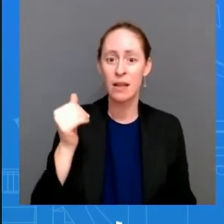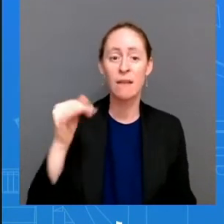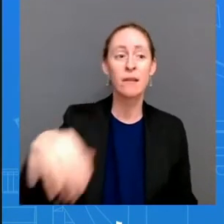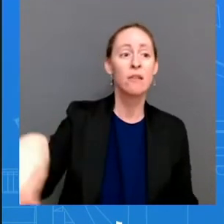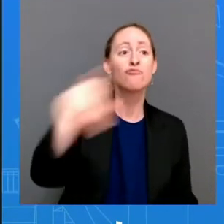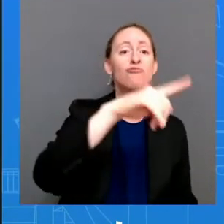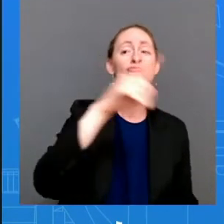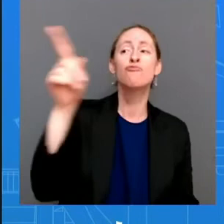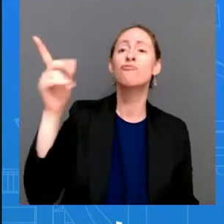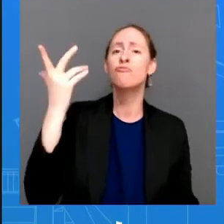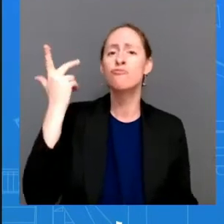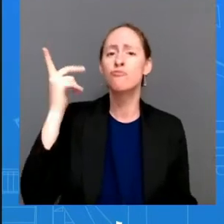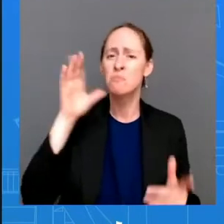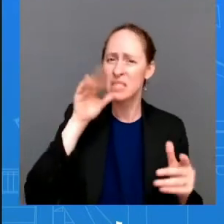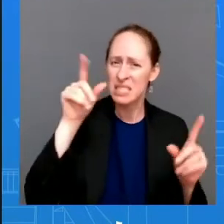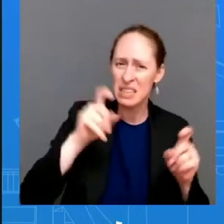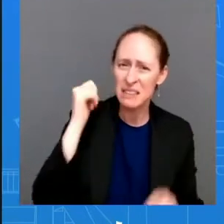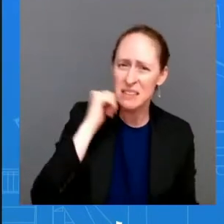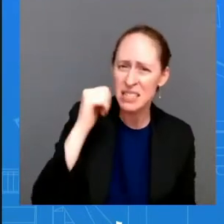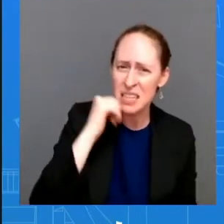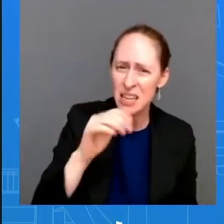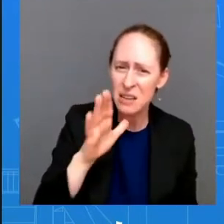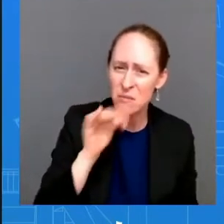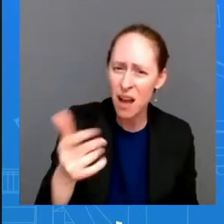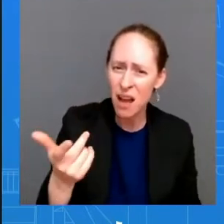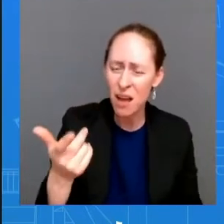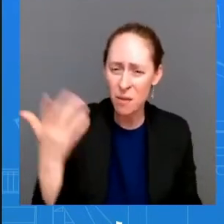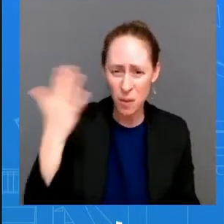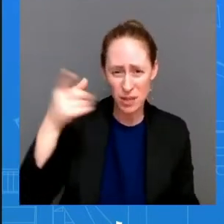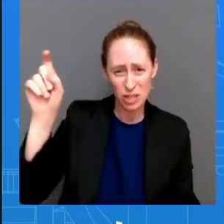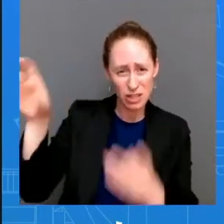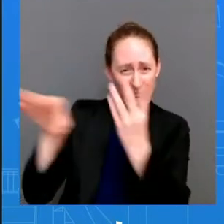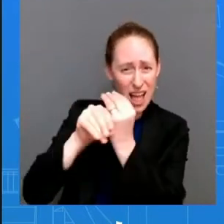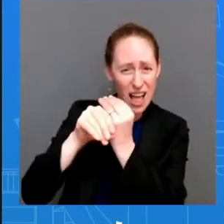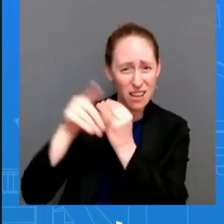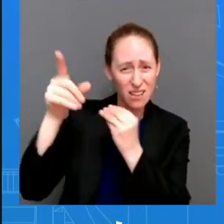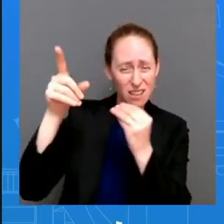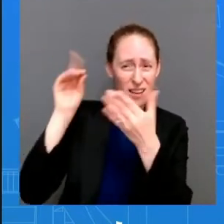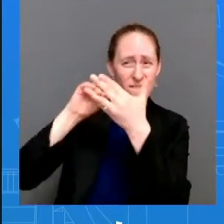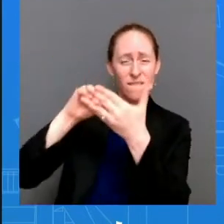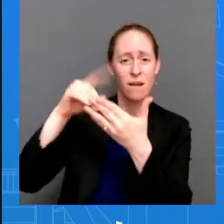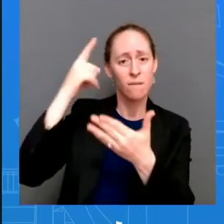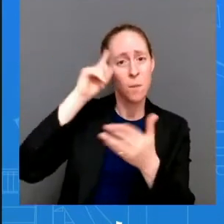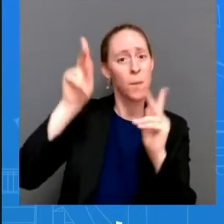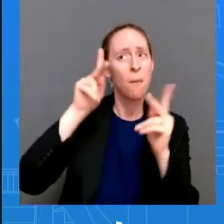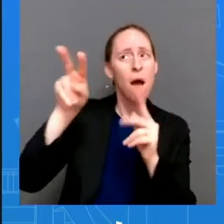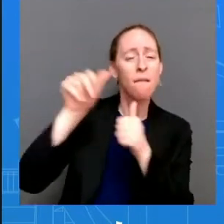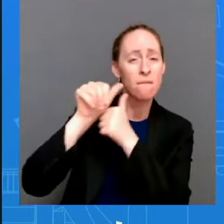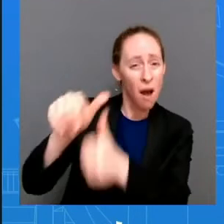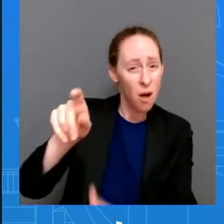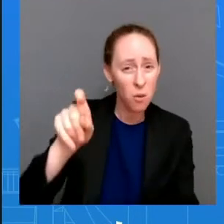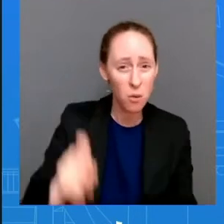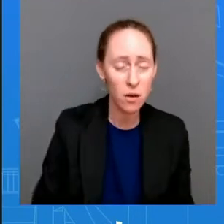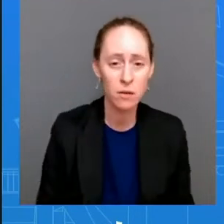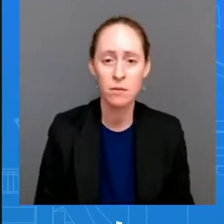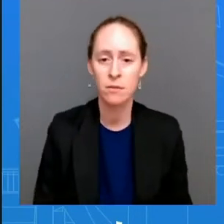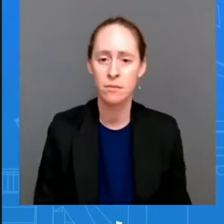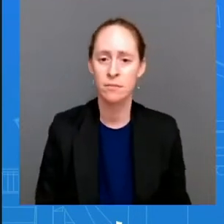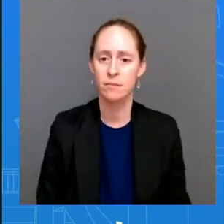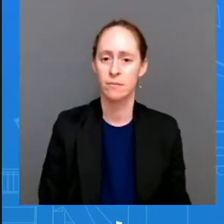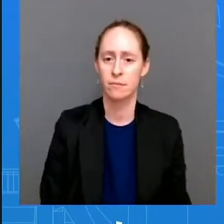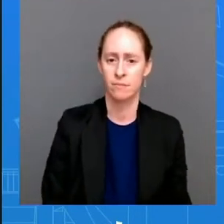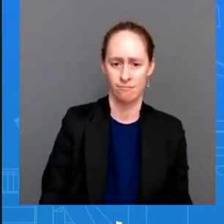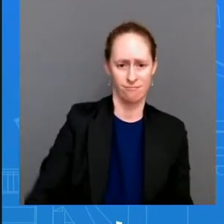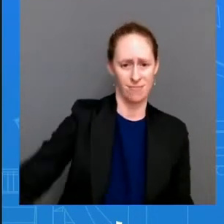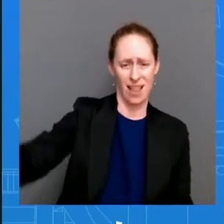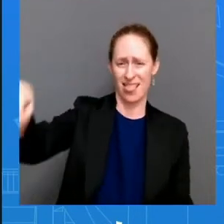experts that is for the experts and they uh they follow the science which changes on this this is you know this is covet as we know a